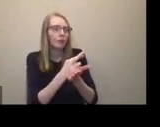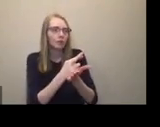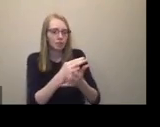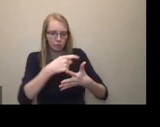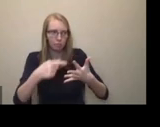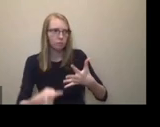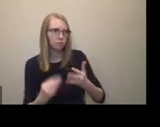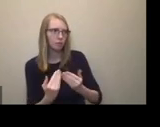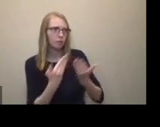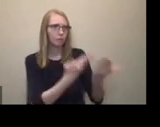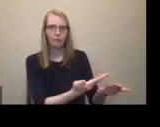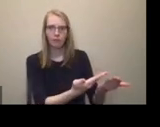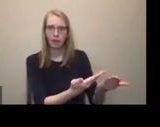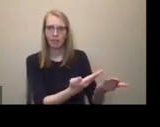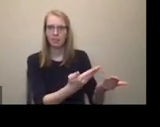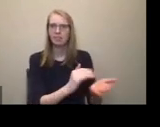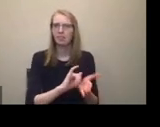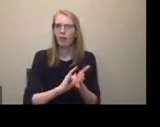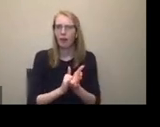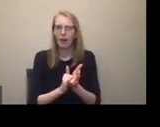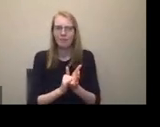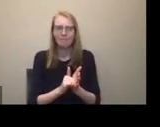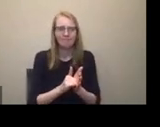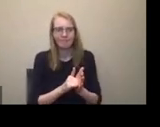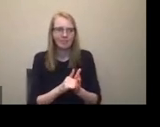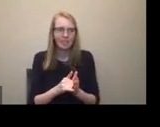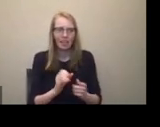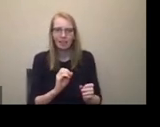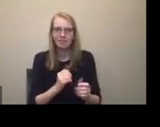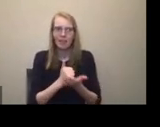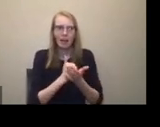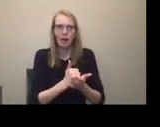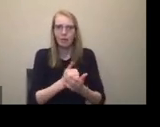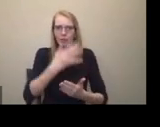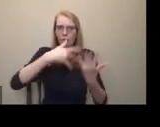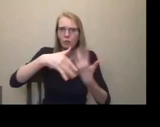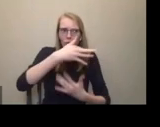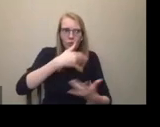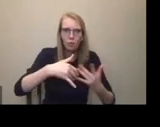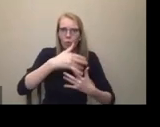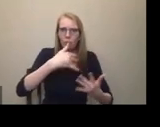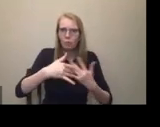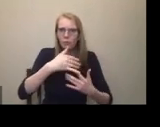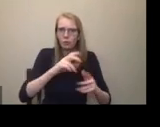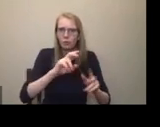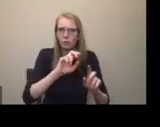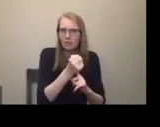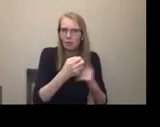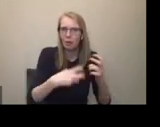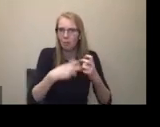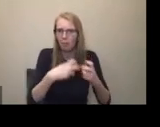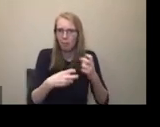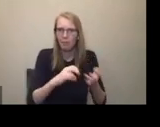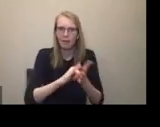impacts and the social impositions? So this becomes a collective capacity analysis. What can we do as a team? What are our